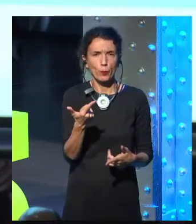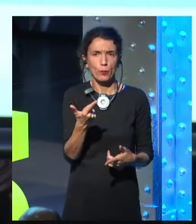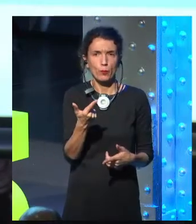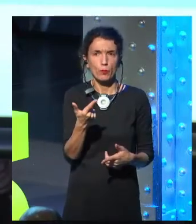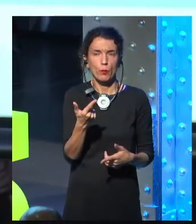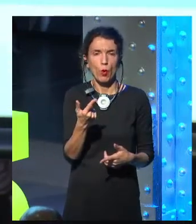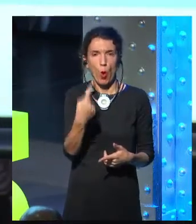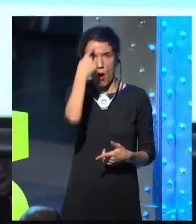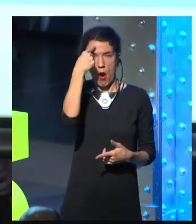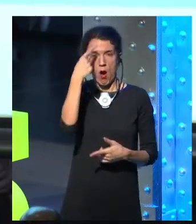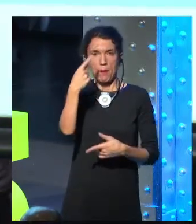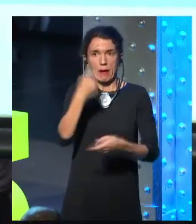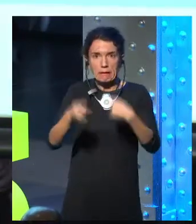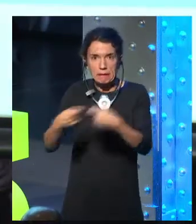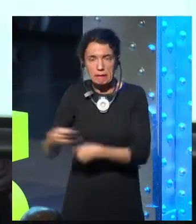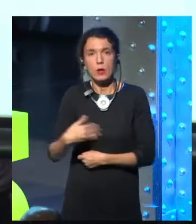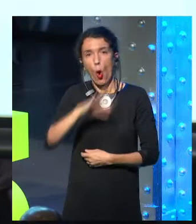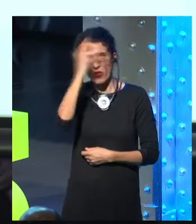pets ended up starving.